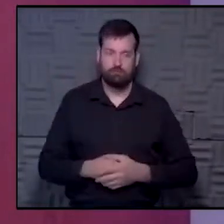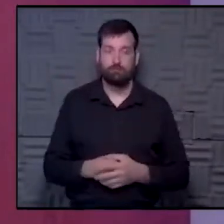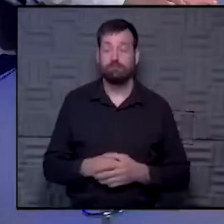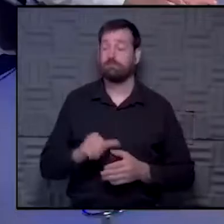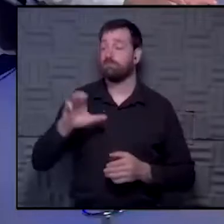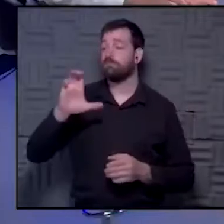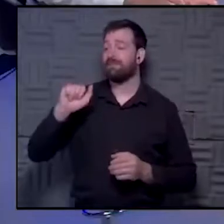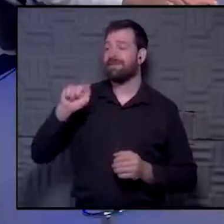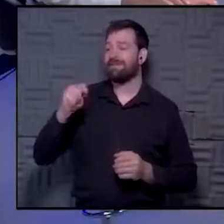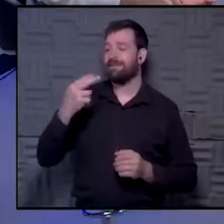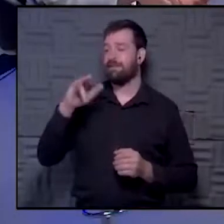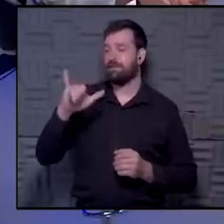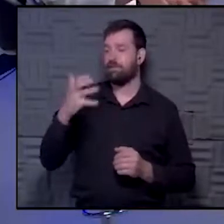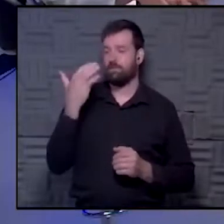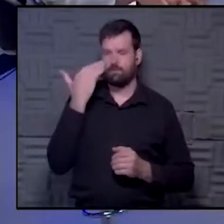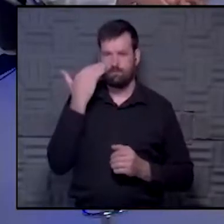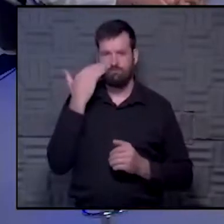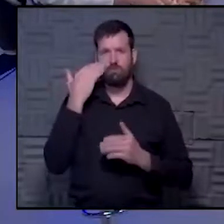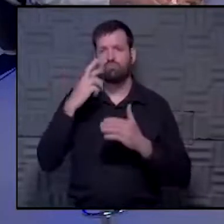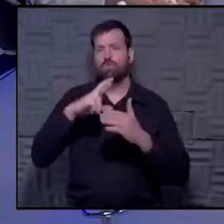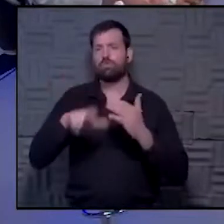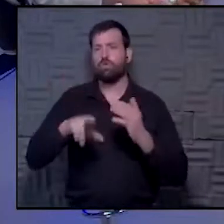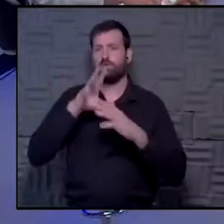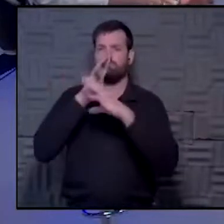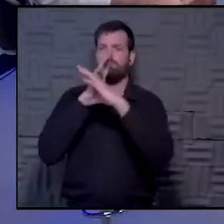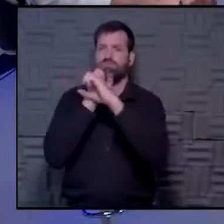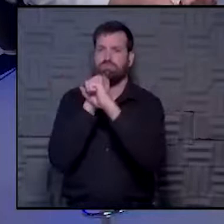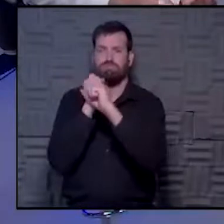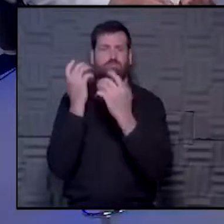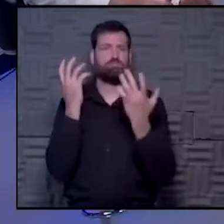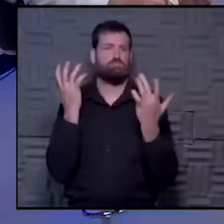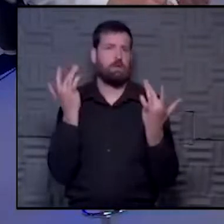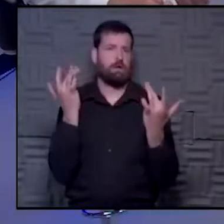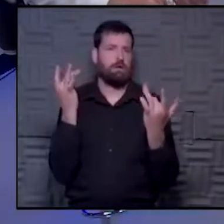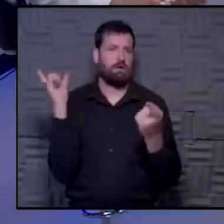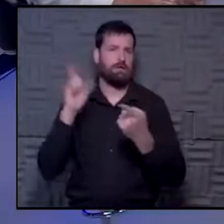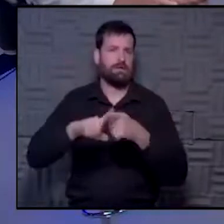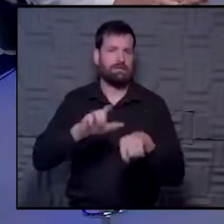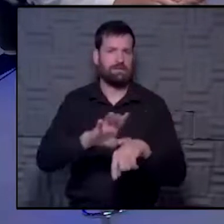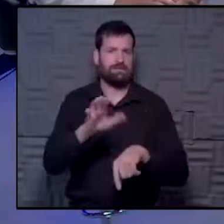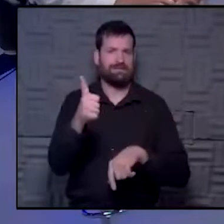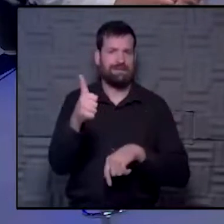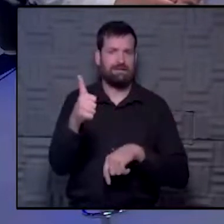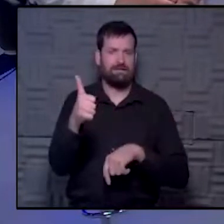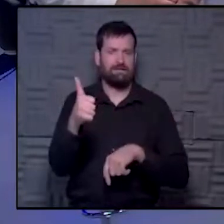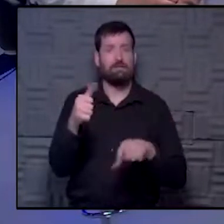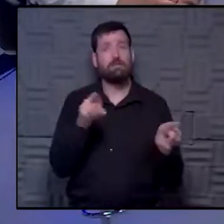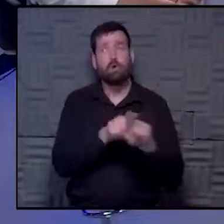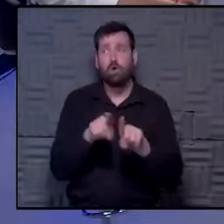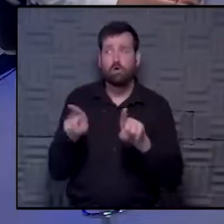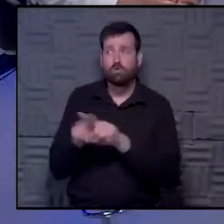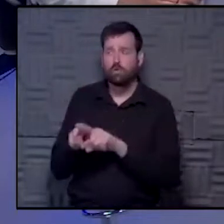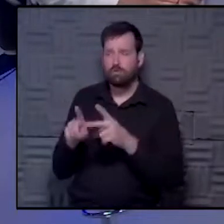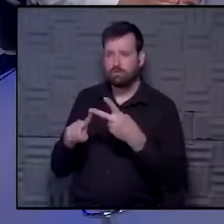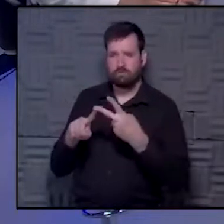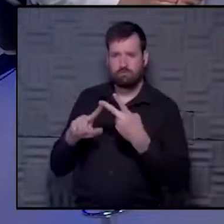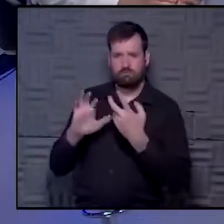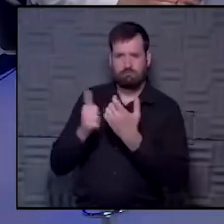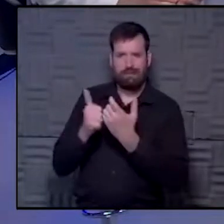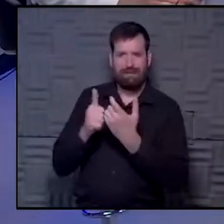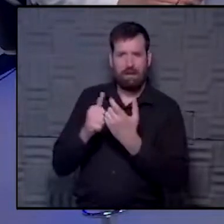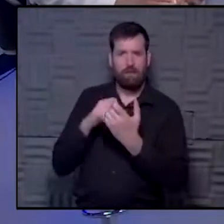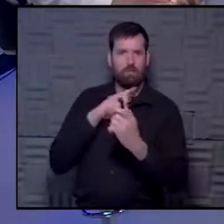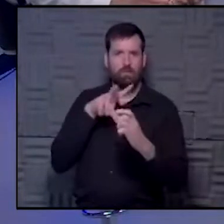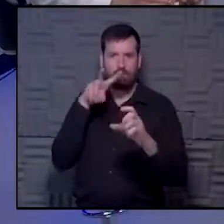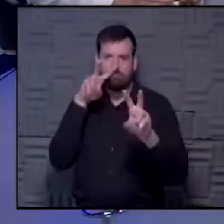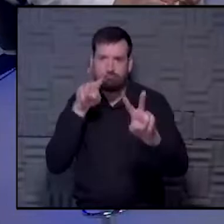Kathy wants to know, why are the results of this study being held up on an announcement until 10 a.m. today? And also, how can someone hear the results